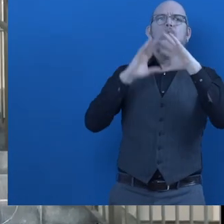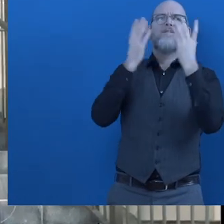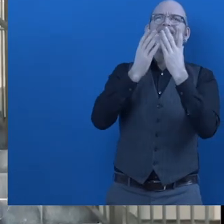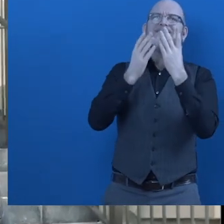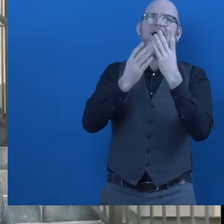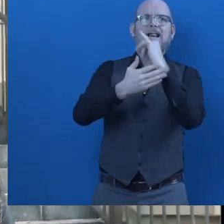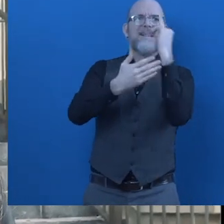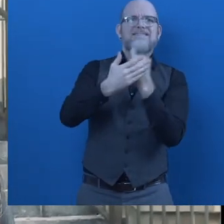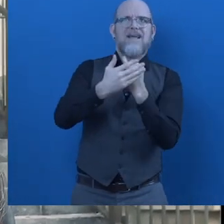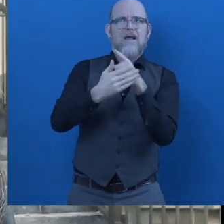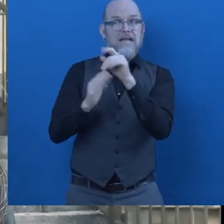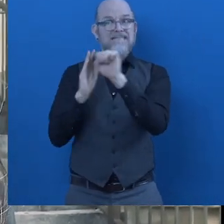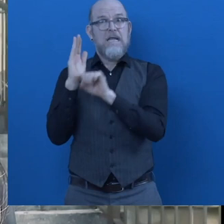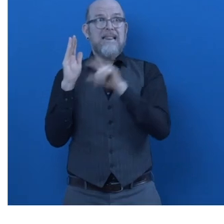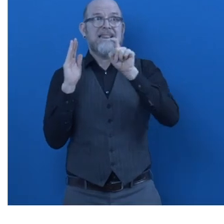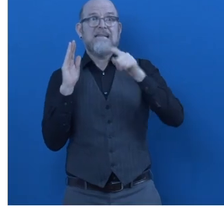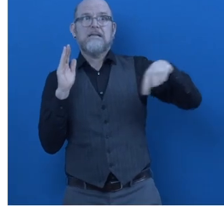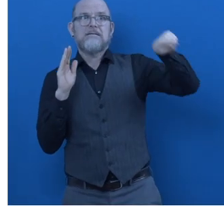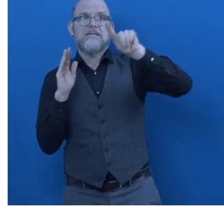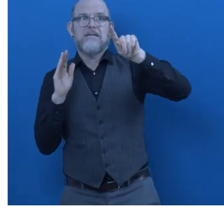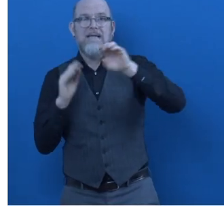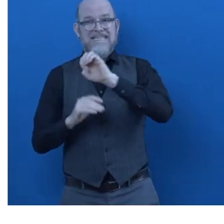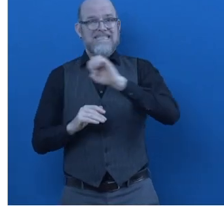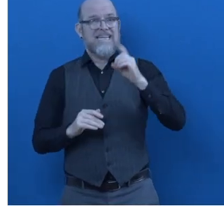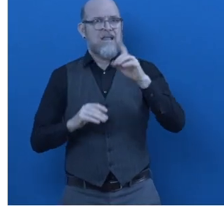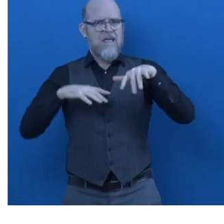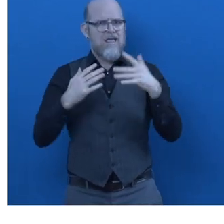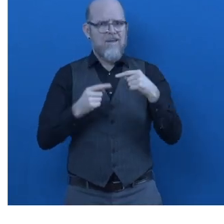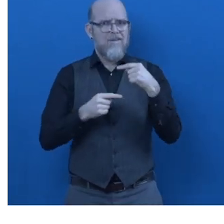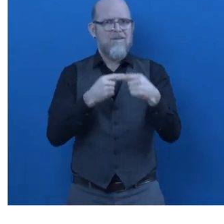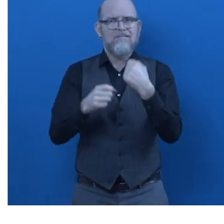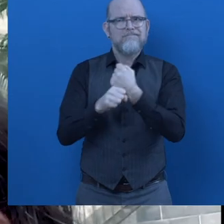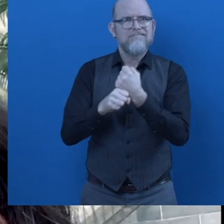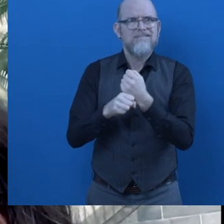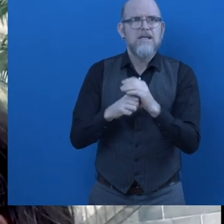to meet state distinct needs. How does SEED work?